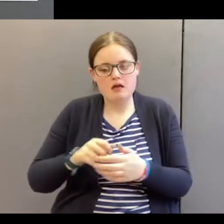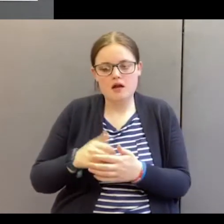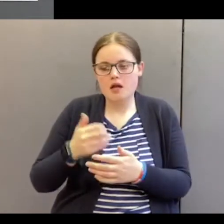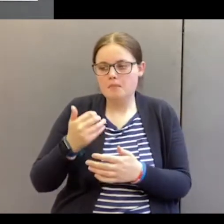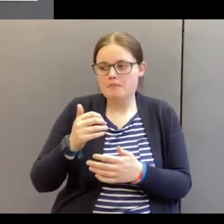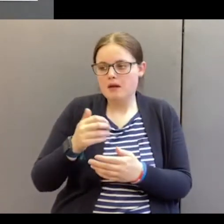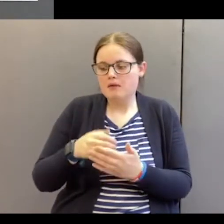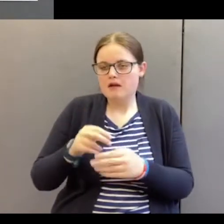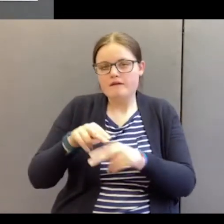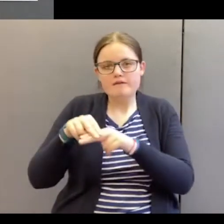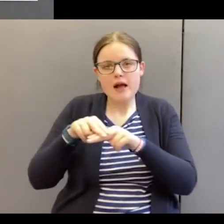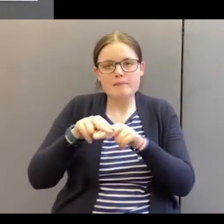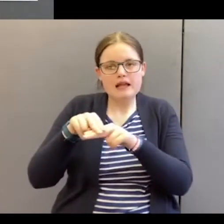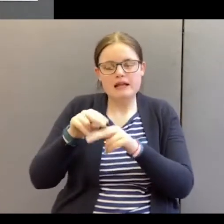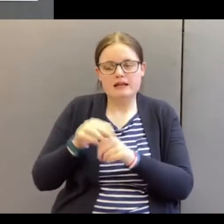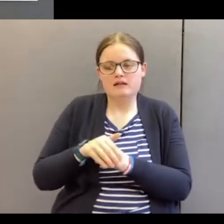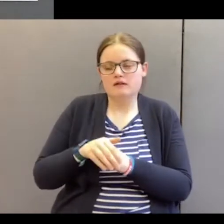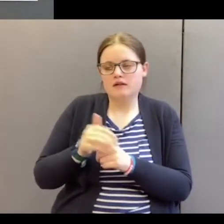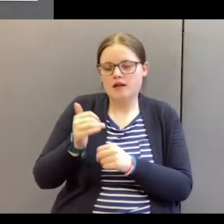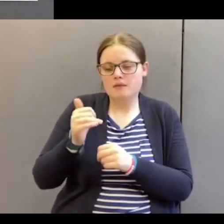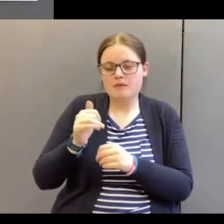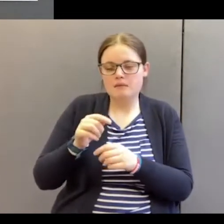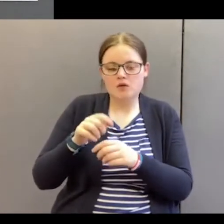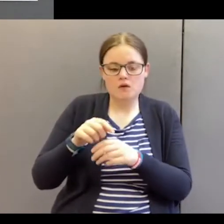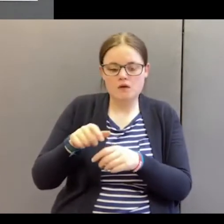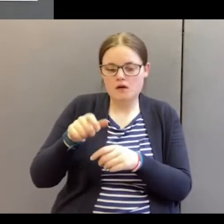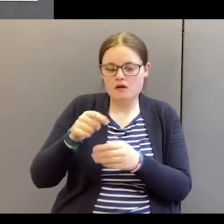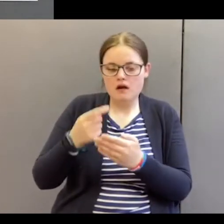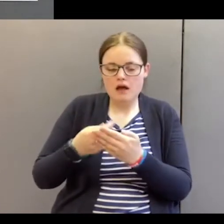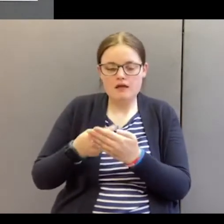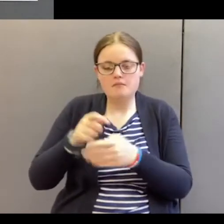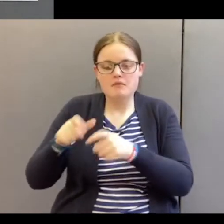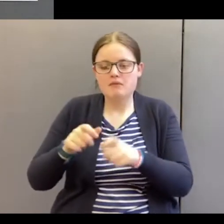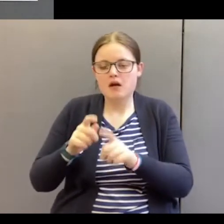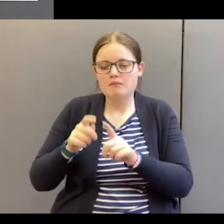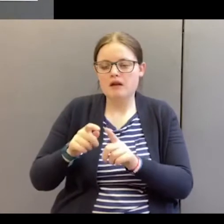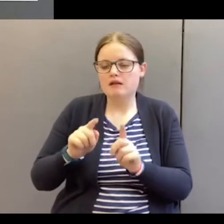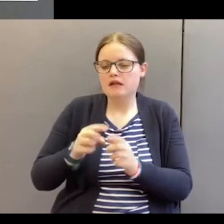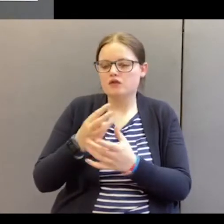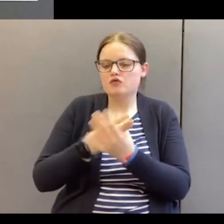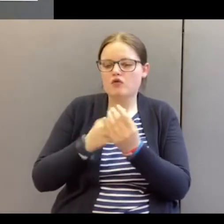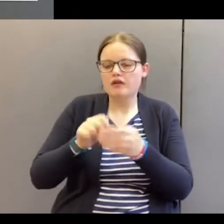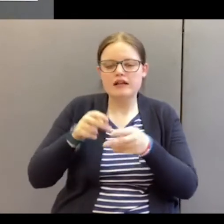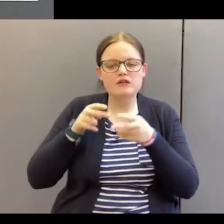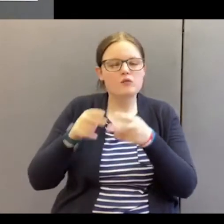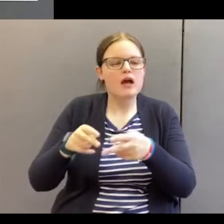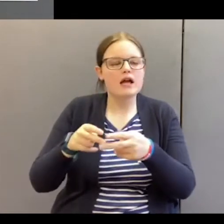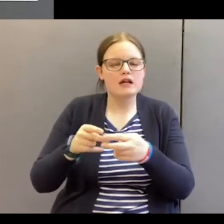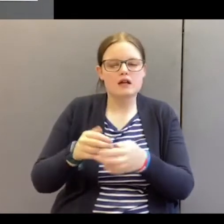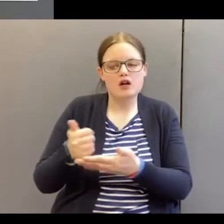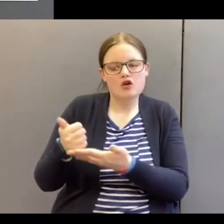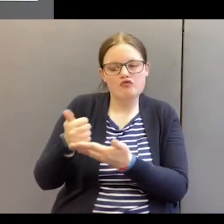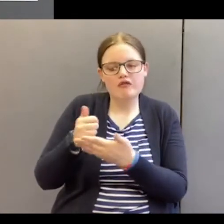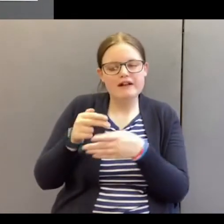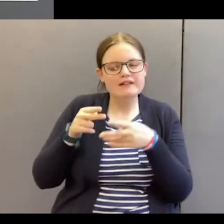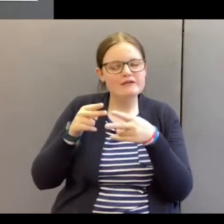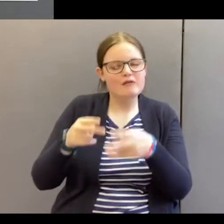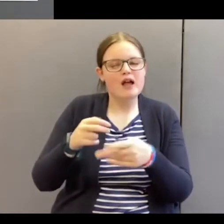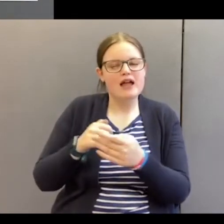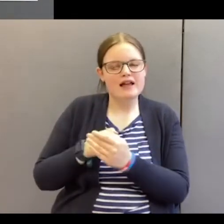be to a family. It may be to somebody else. This is God's way. It's a gracious way.